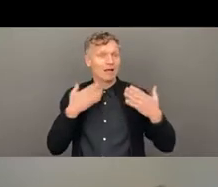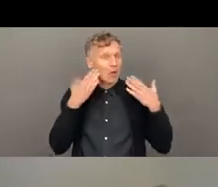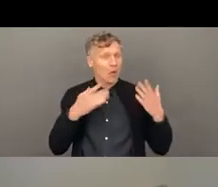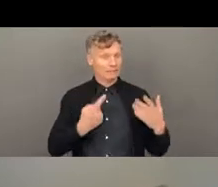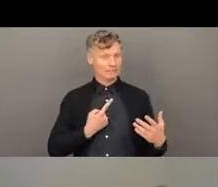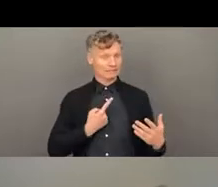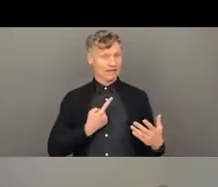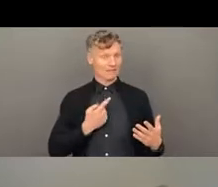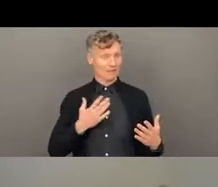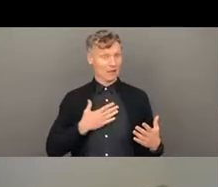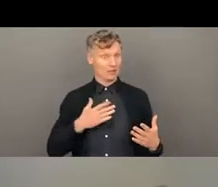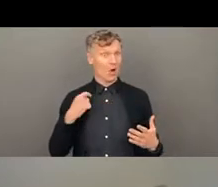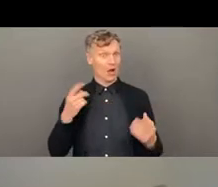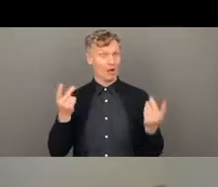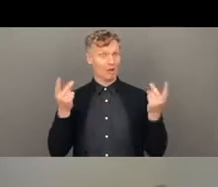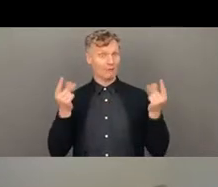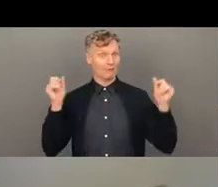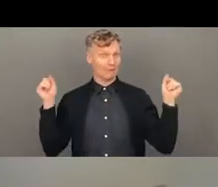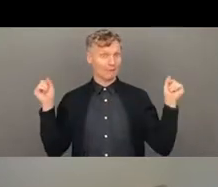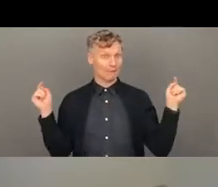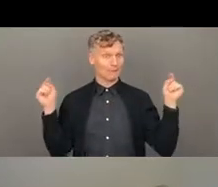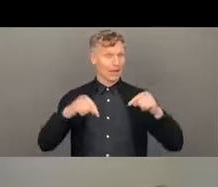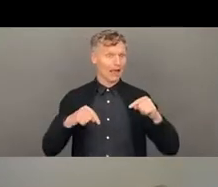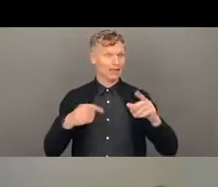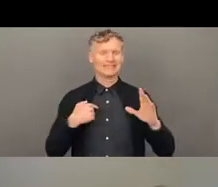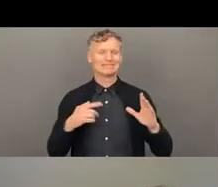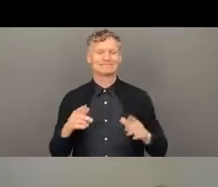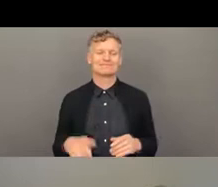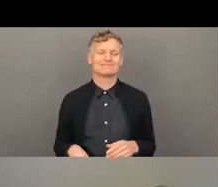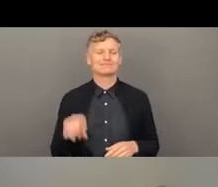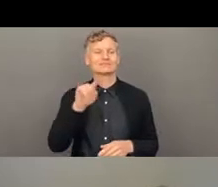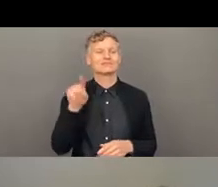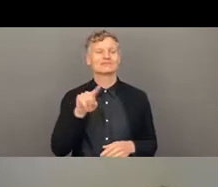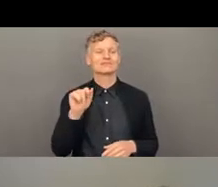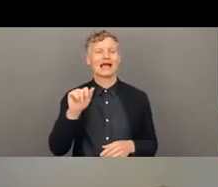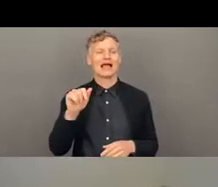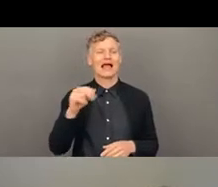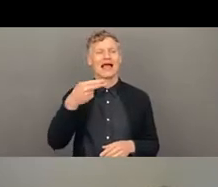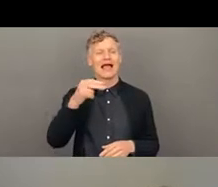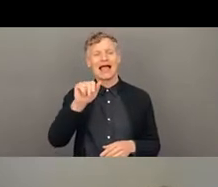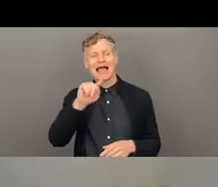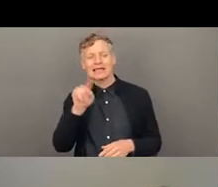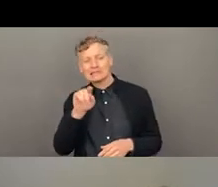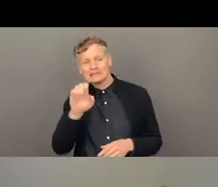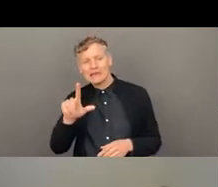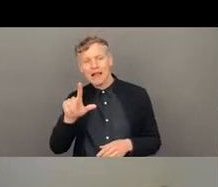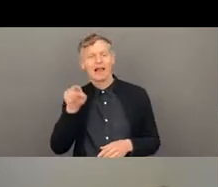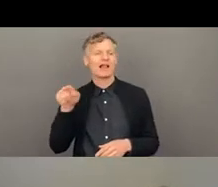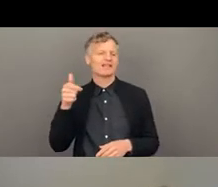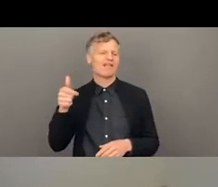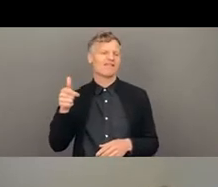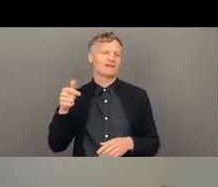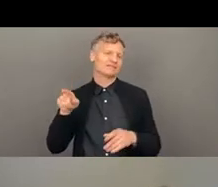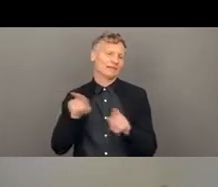to push us out. Hazel started to close the room, so you had a few seconds left. So I think